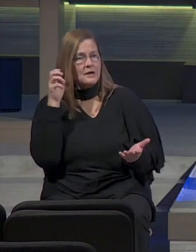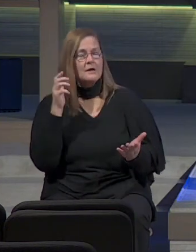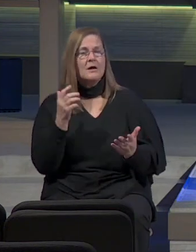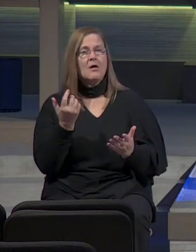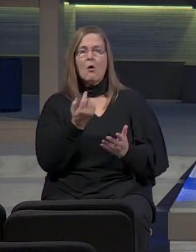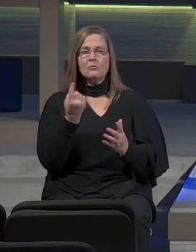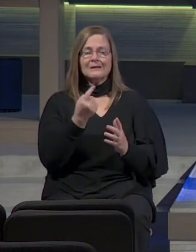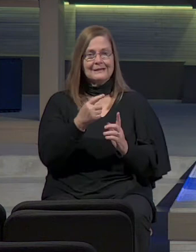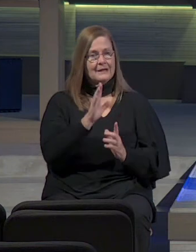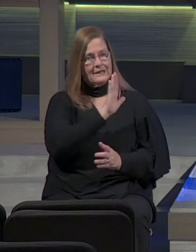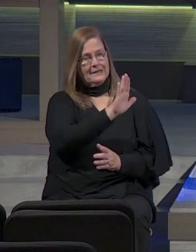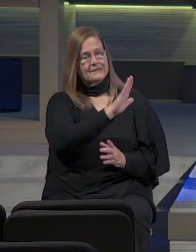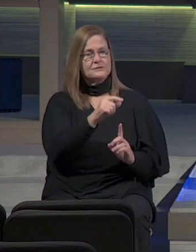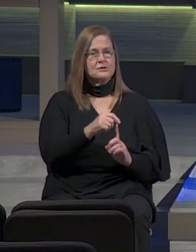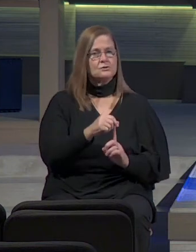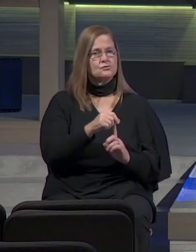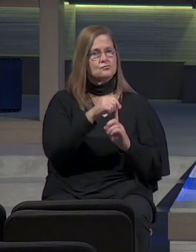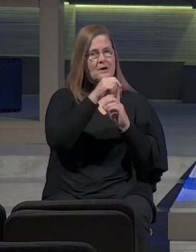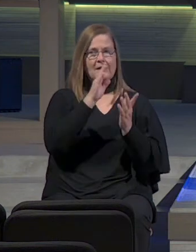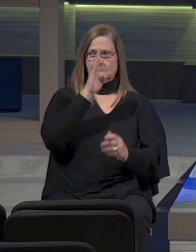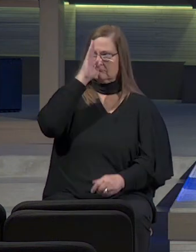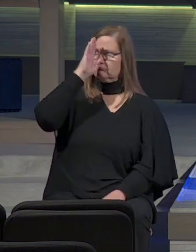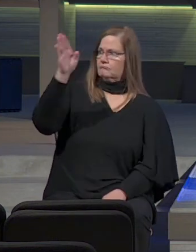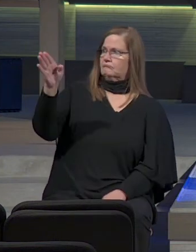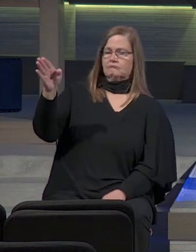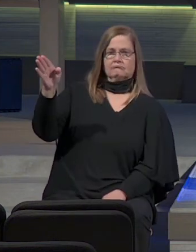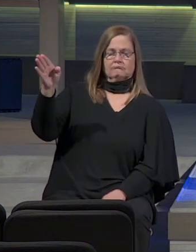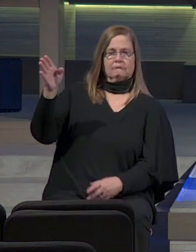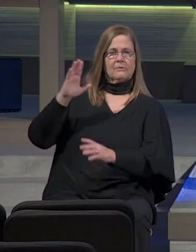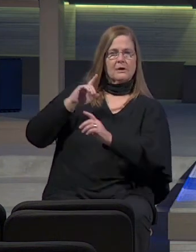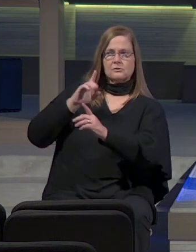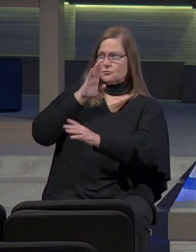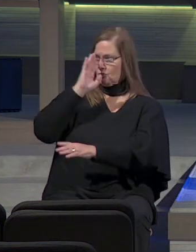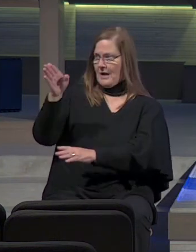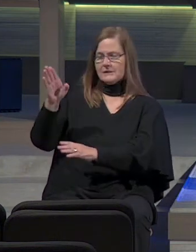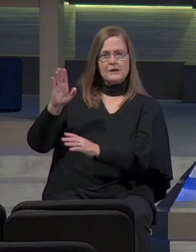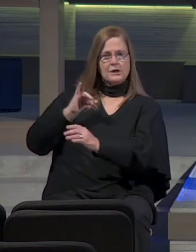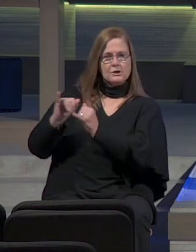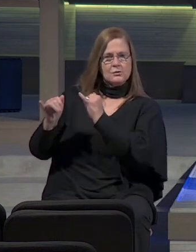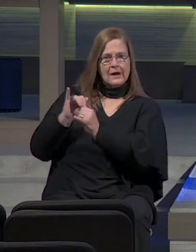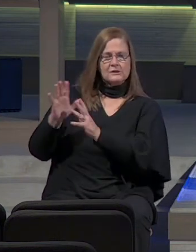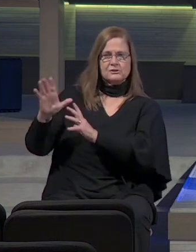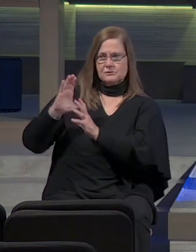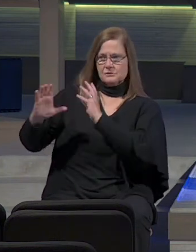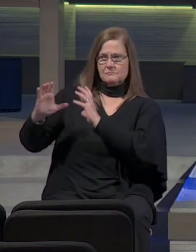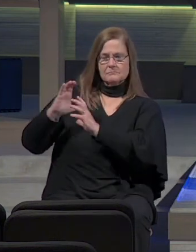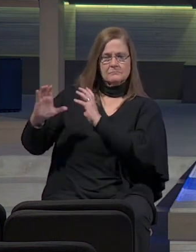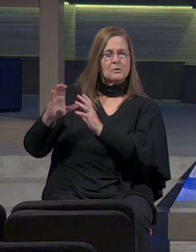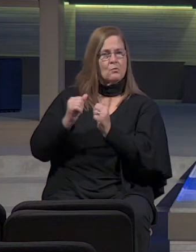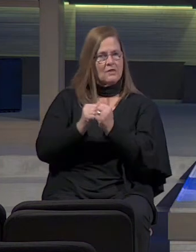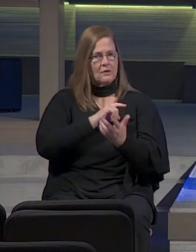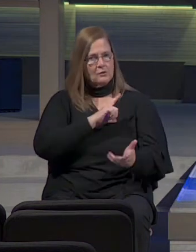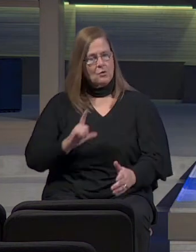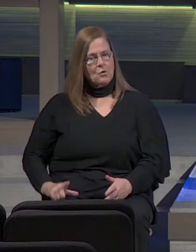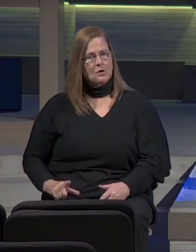for his direct interactions with the Lord. This is really going to come out next week when we get to chapter 4, verse 10.